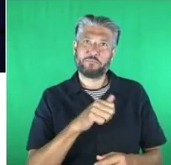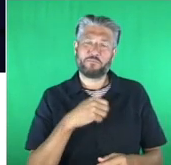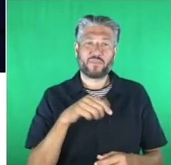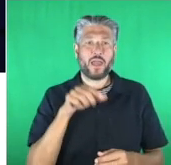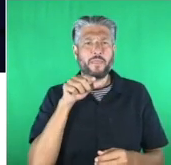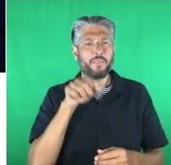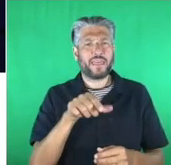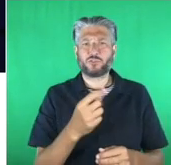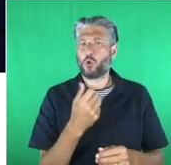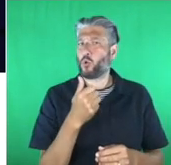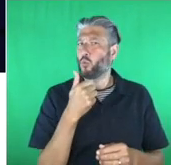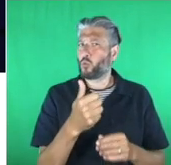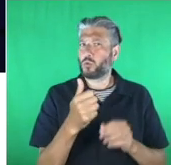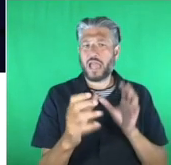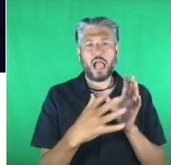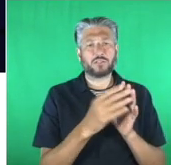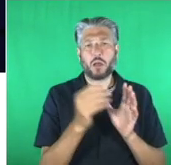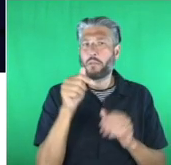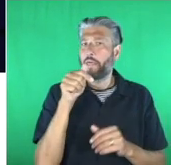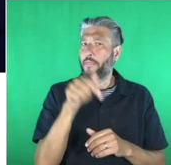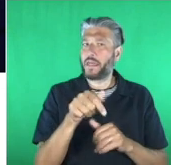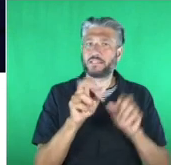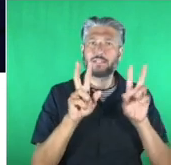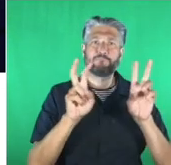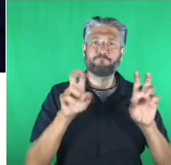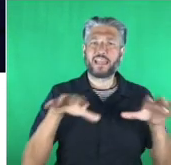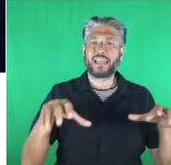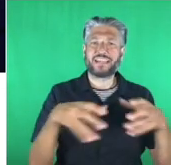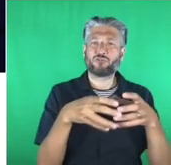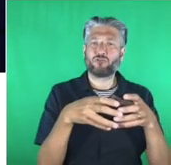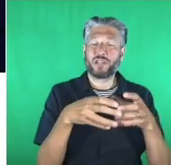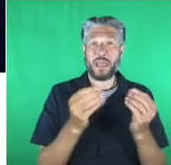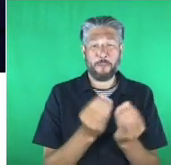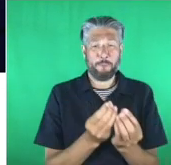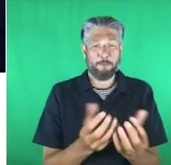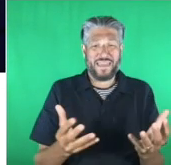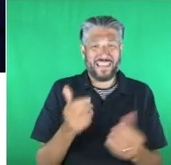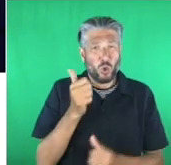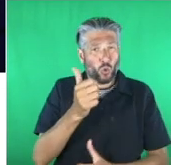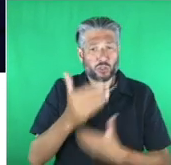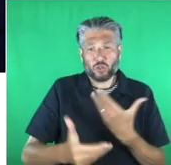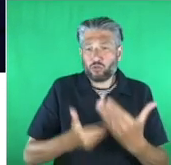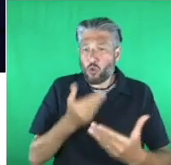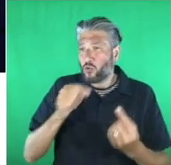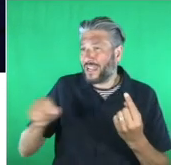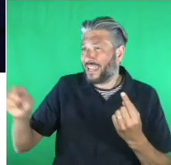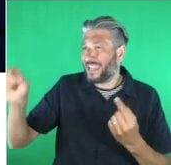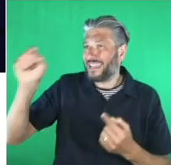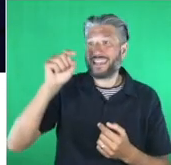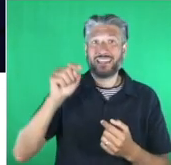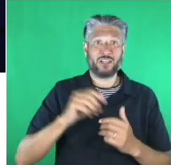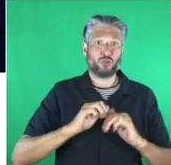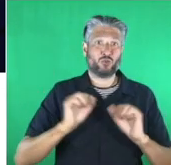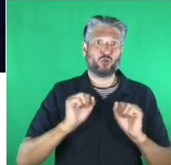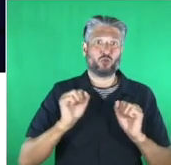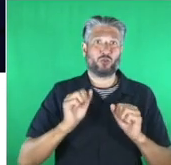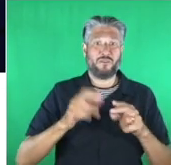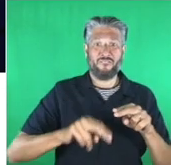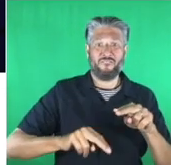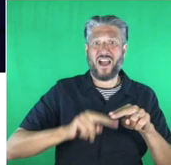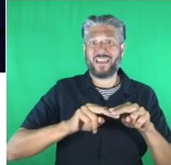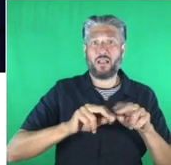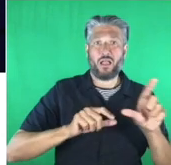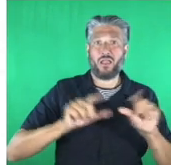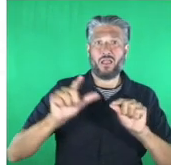category of how many amazing stories don't get even into the finalists but one of one i will mention from previous